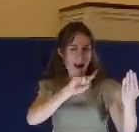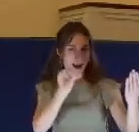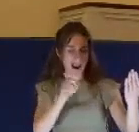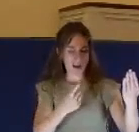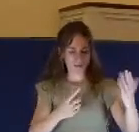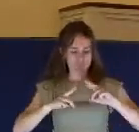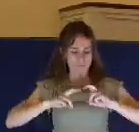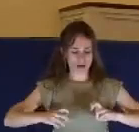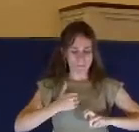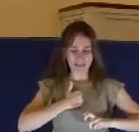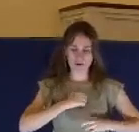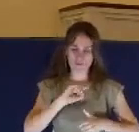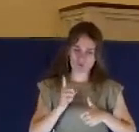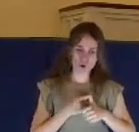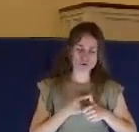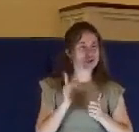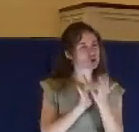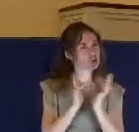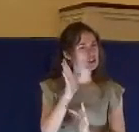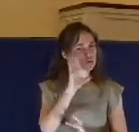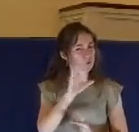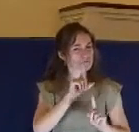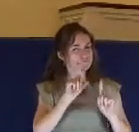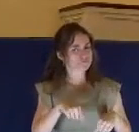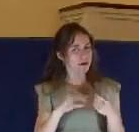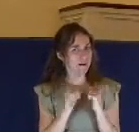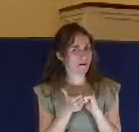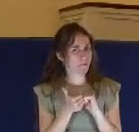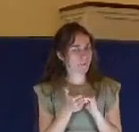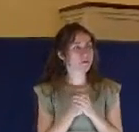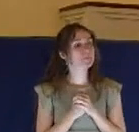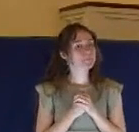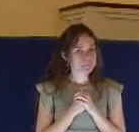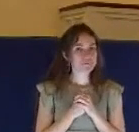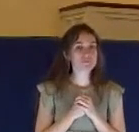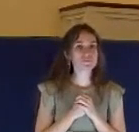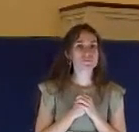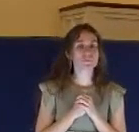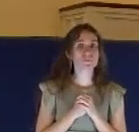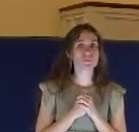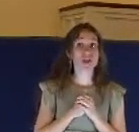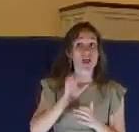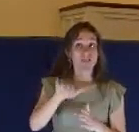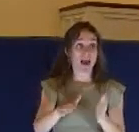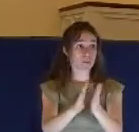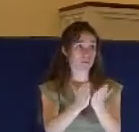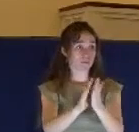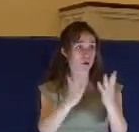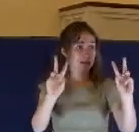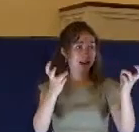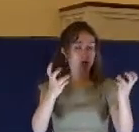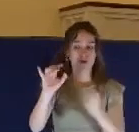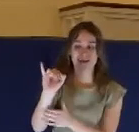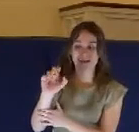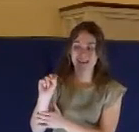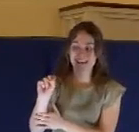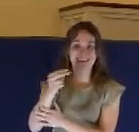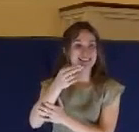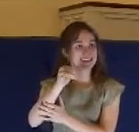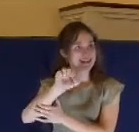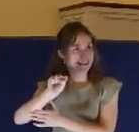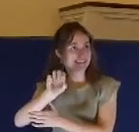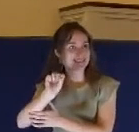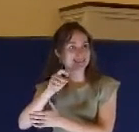would Jesus do? Now, this book was titled In His Steps, and it became an instant bestseller in that day.